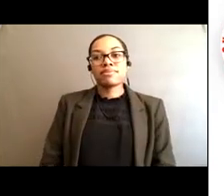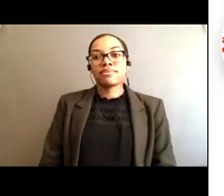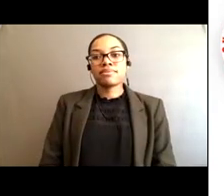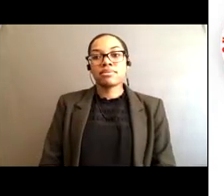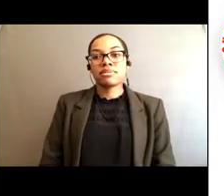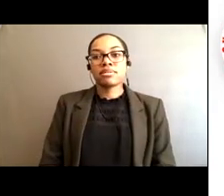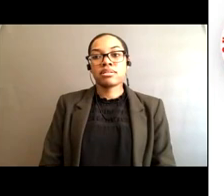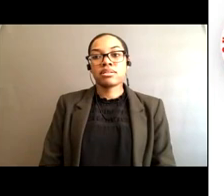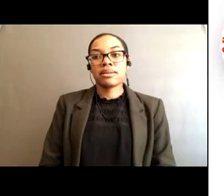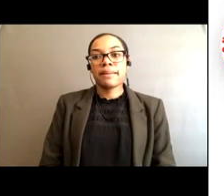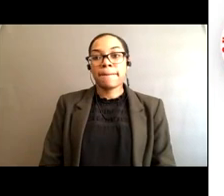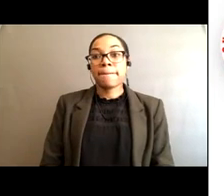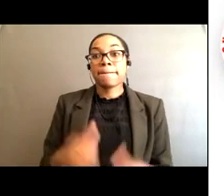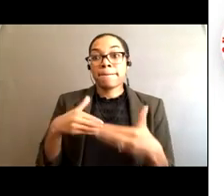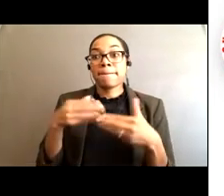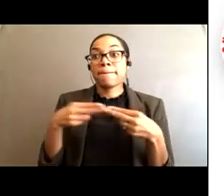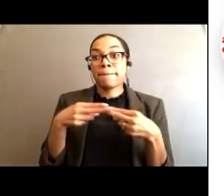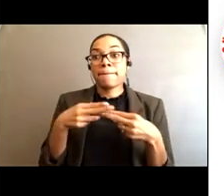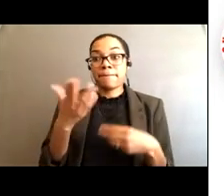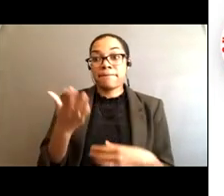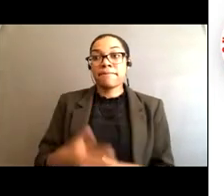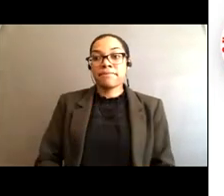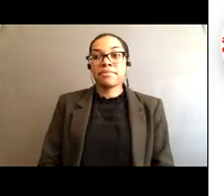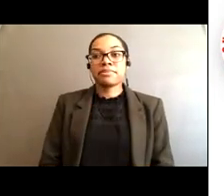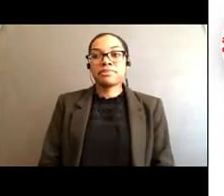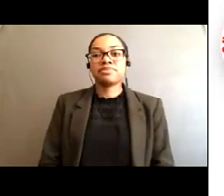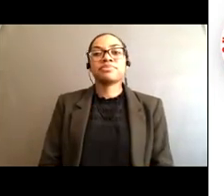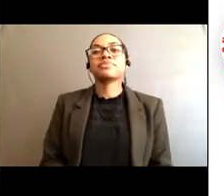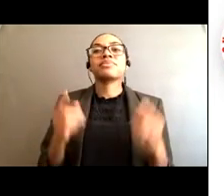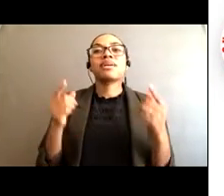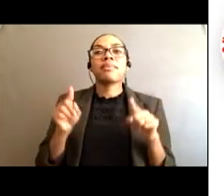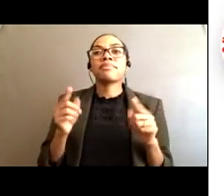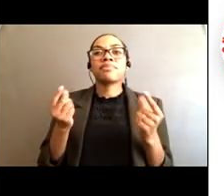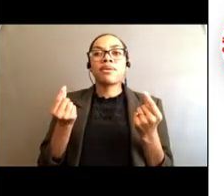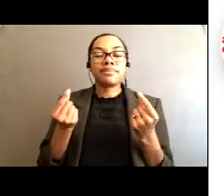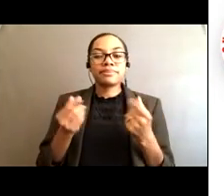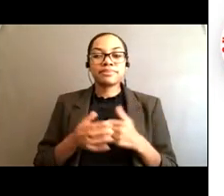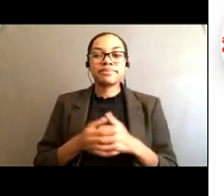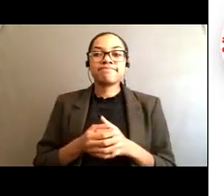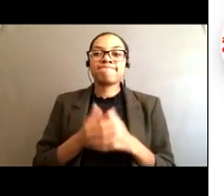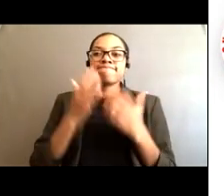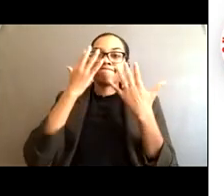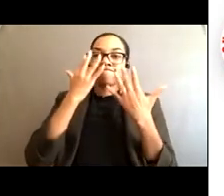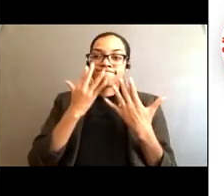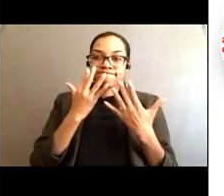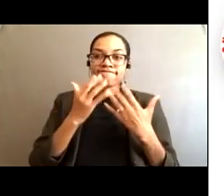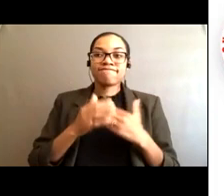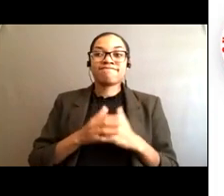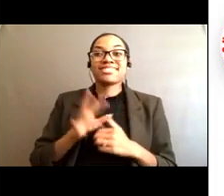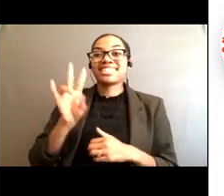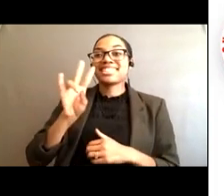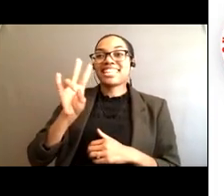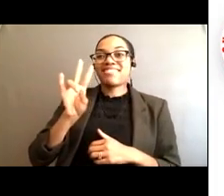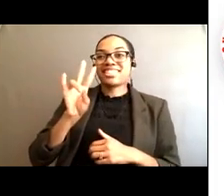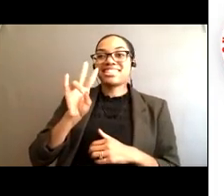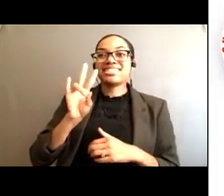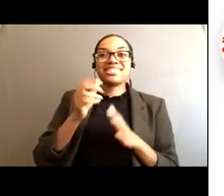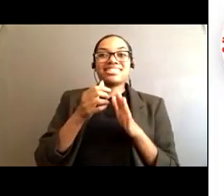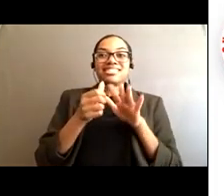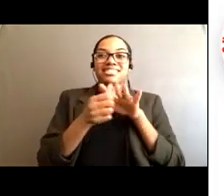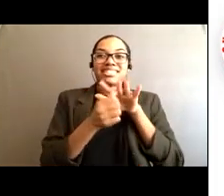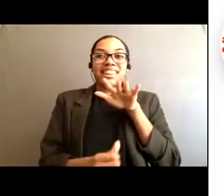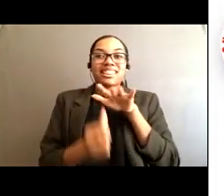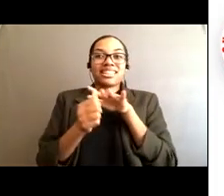And so next slide. All right. So what happened? Well, unfortunately, there were seven surf related deaths